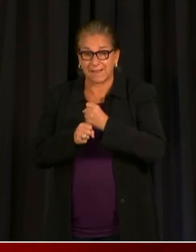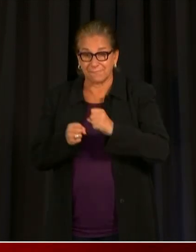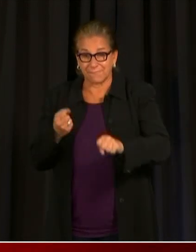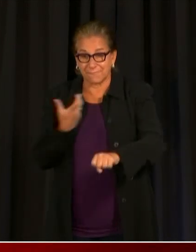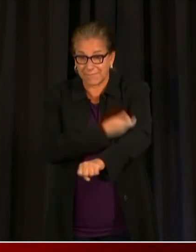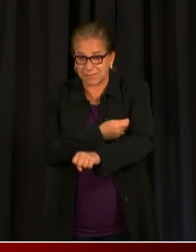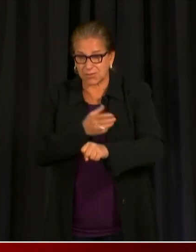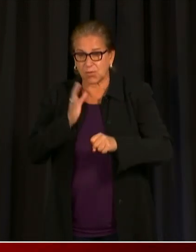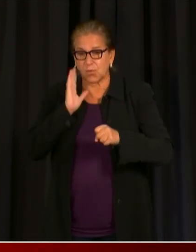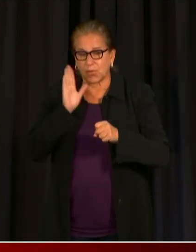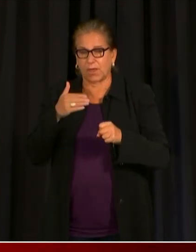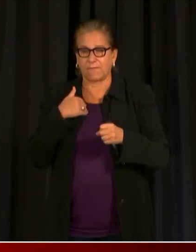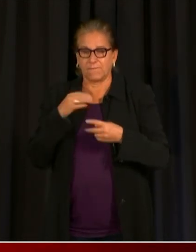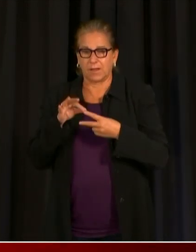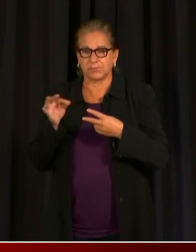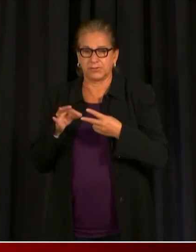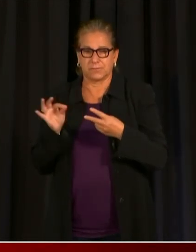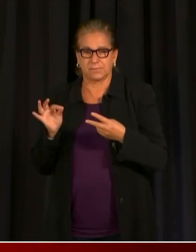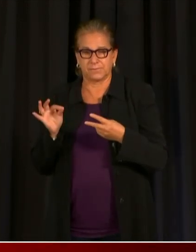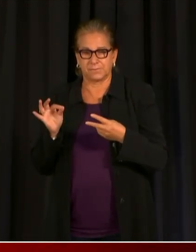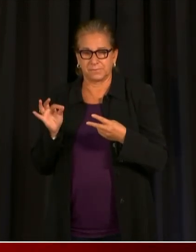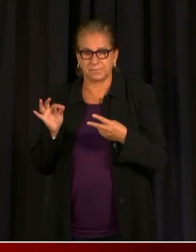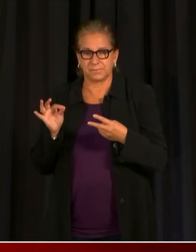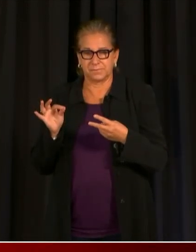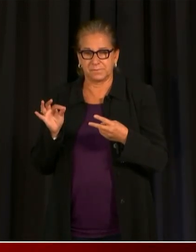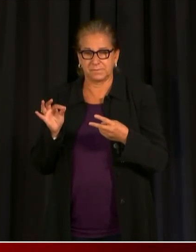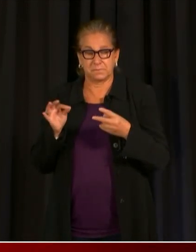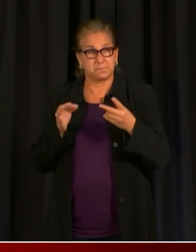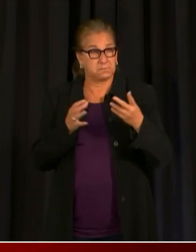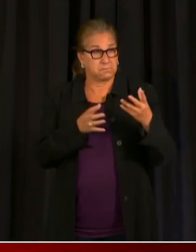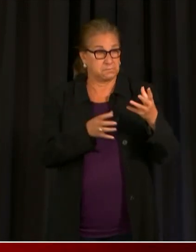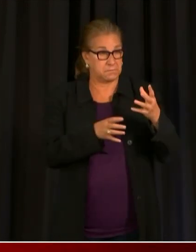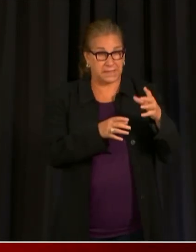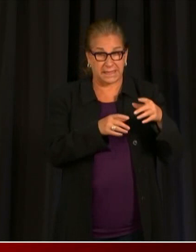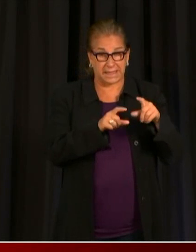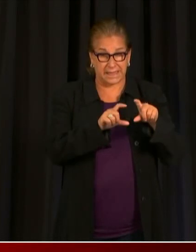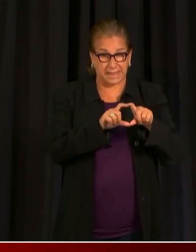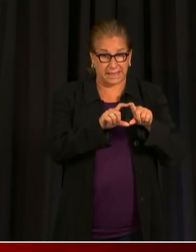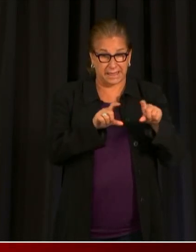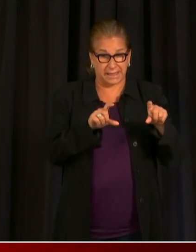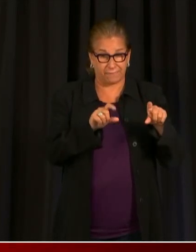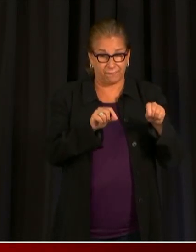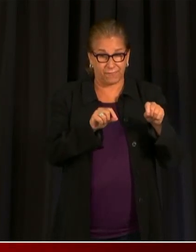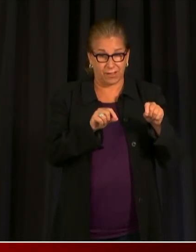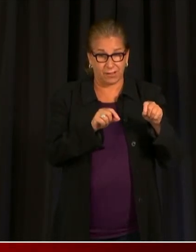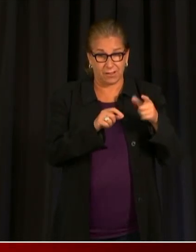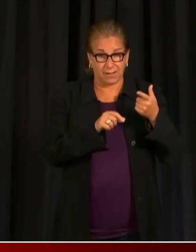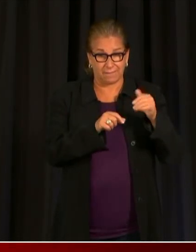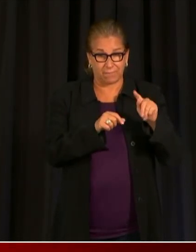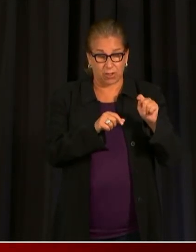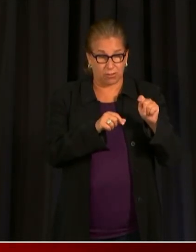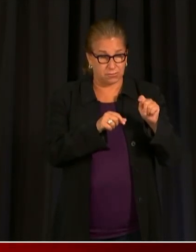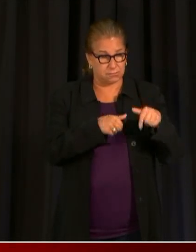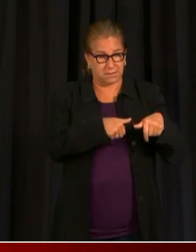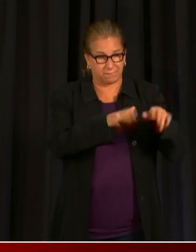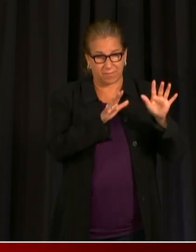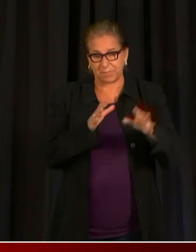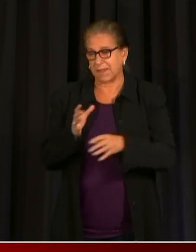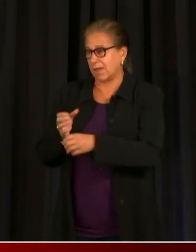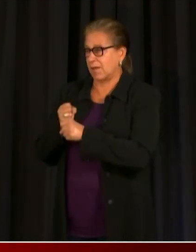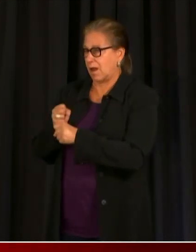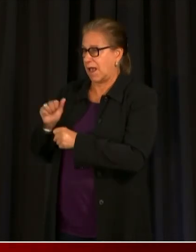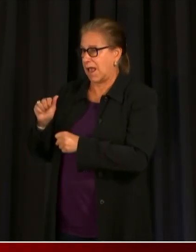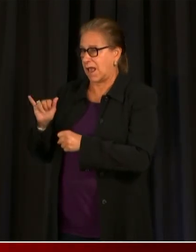site will have the option to forego their gift card and receive a set of free air pods. These sites will